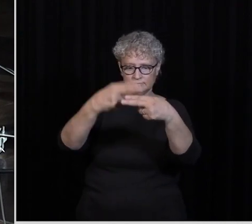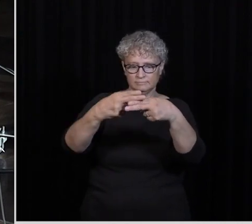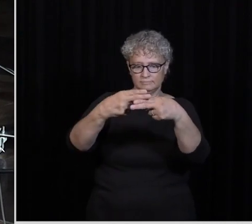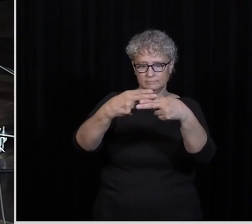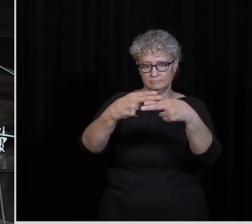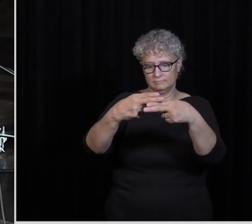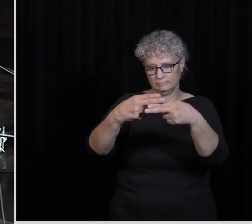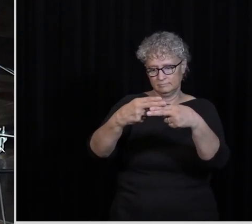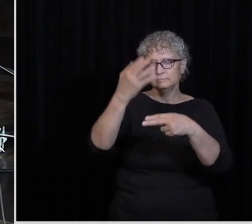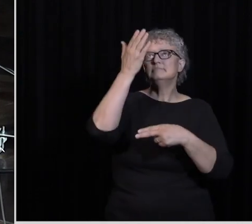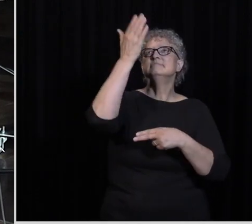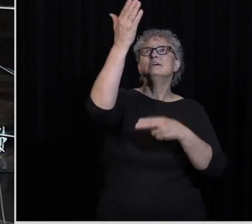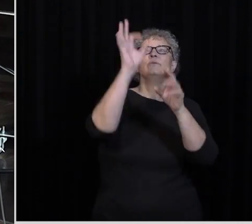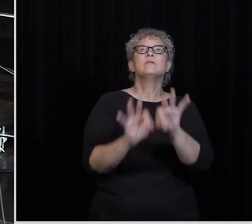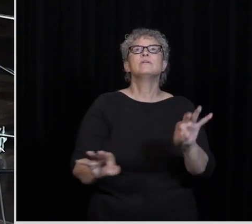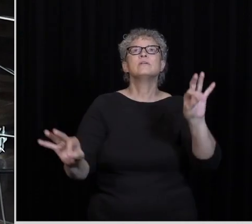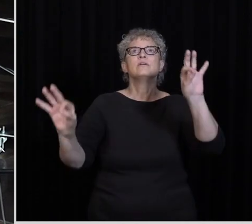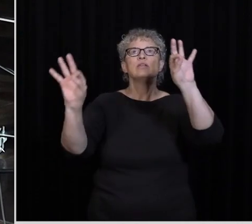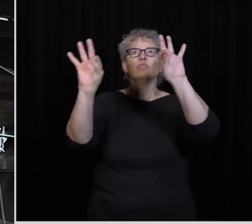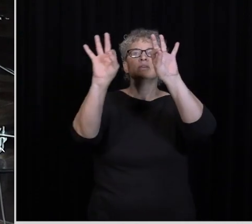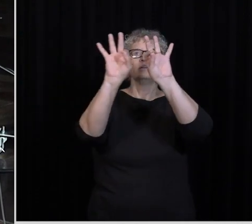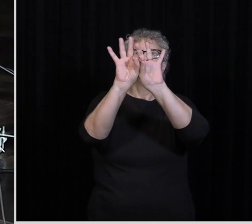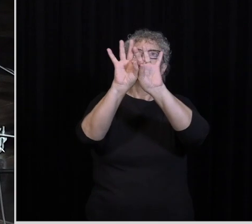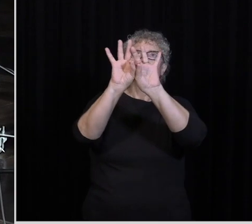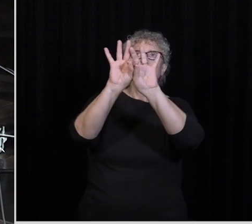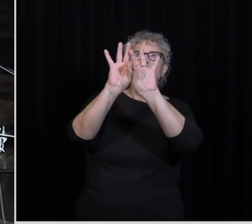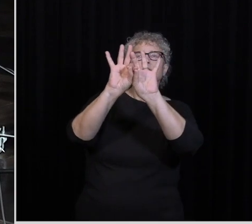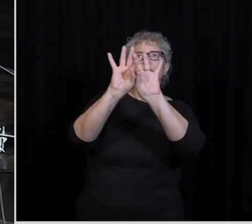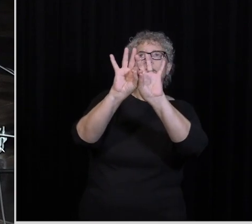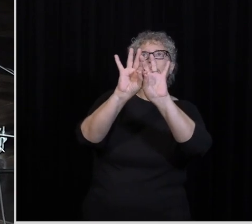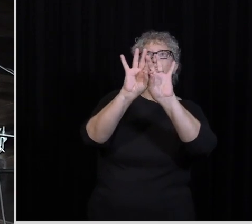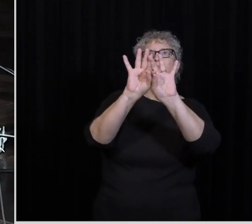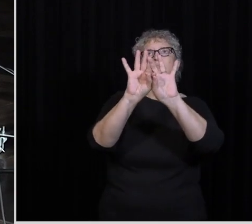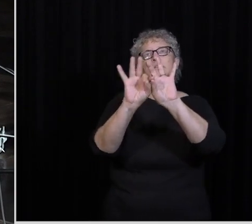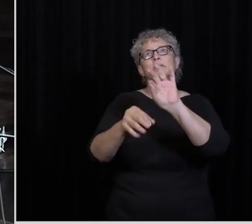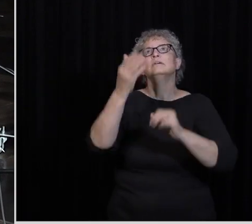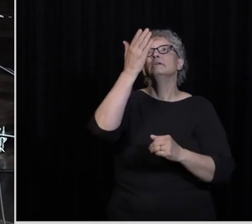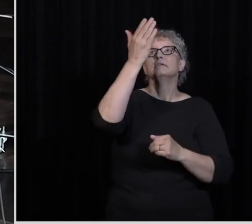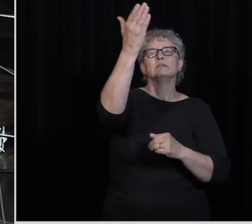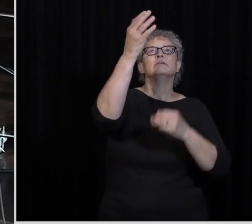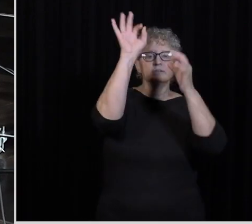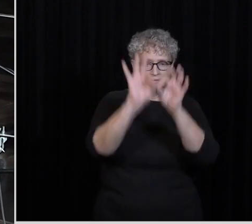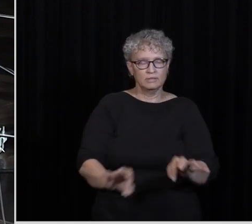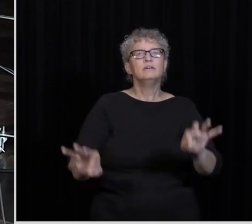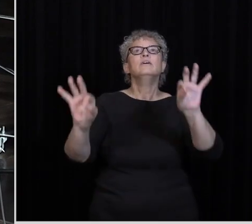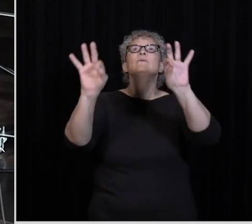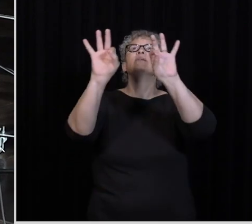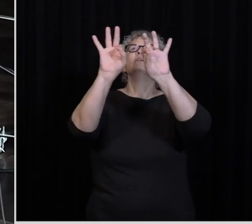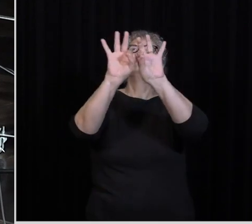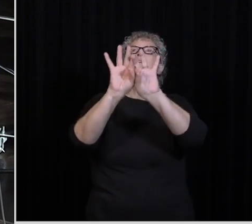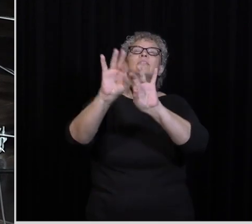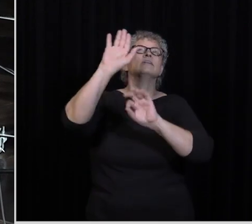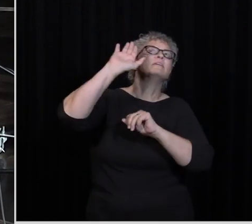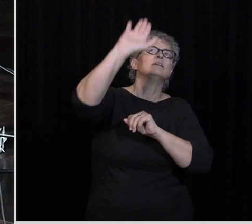You are worthy You are